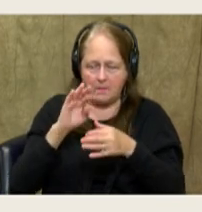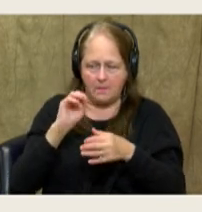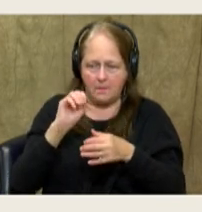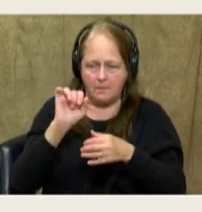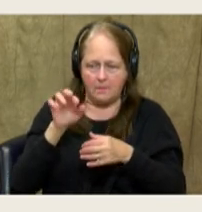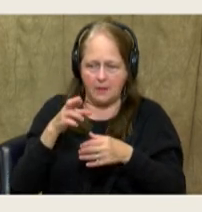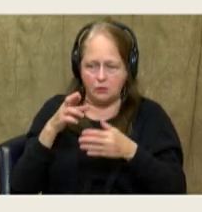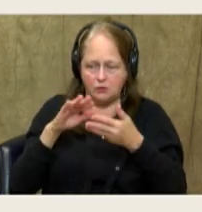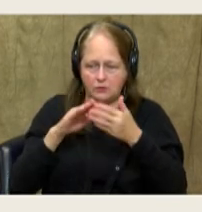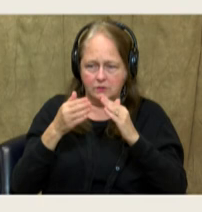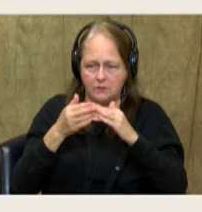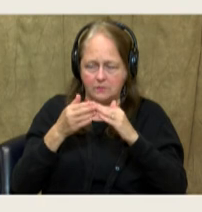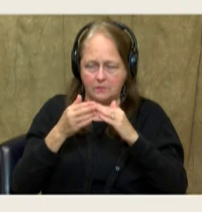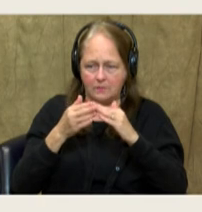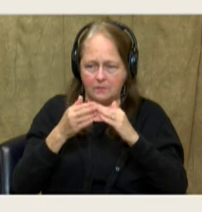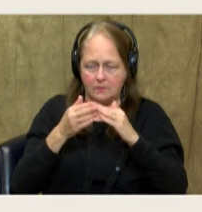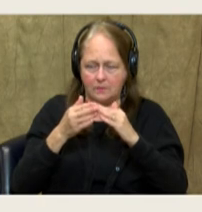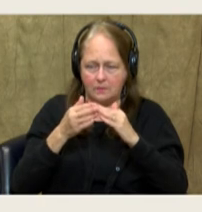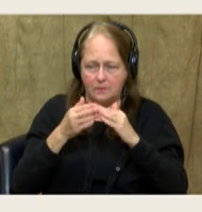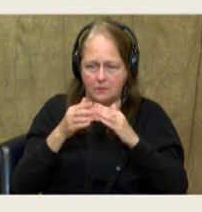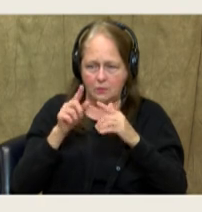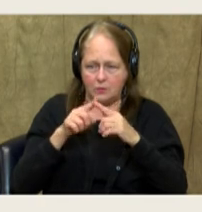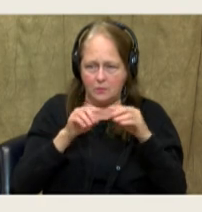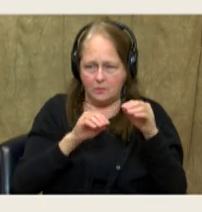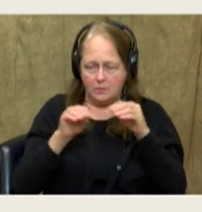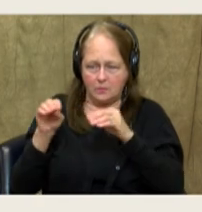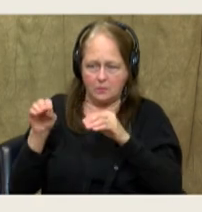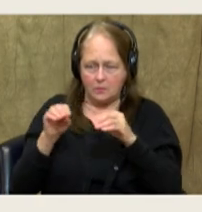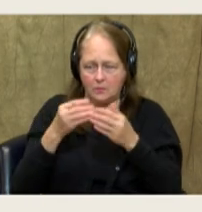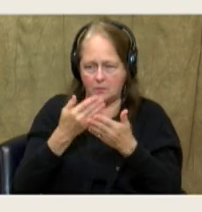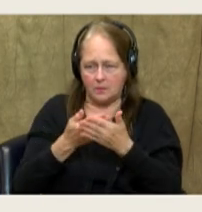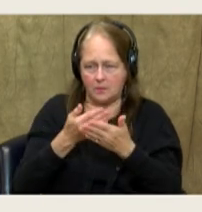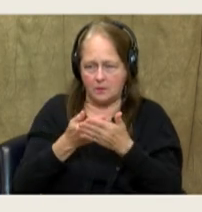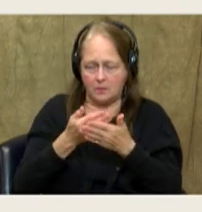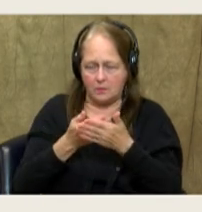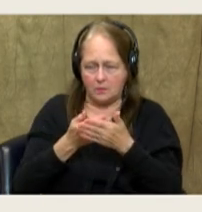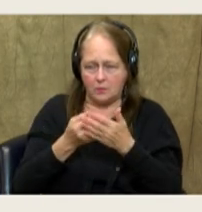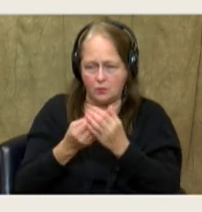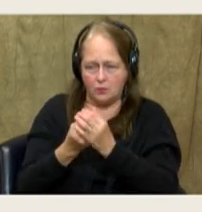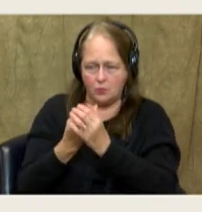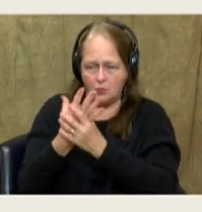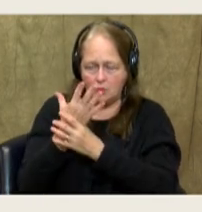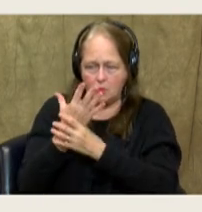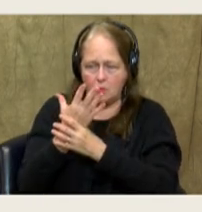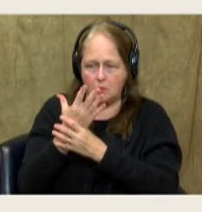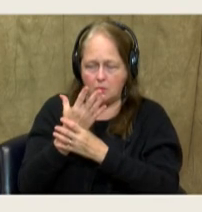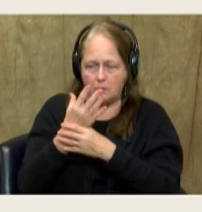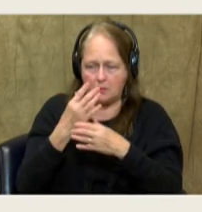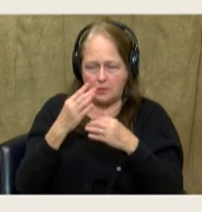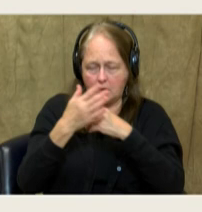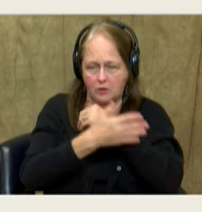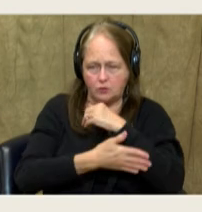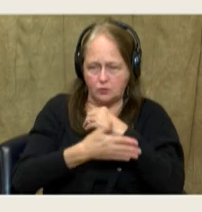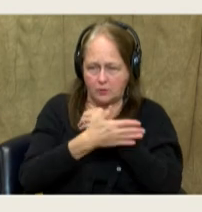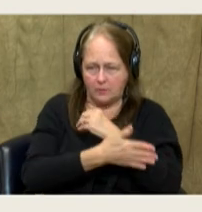India. It's led to increased mobility here and leading to economic growth throughout the country.